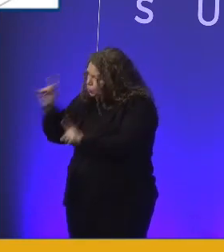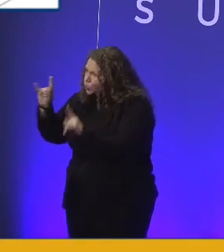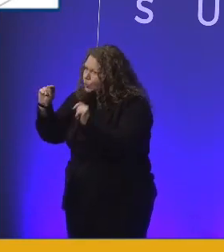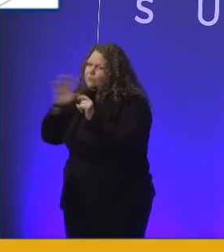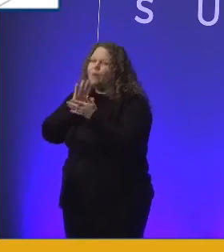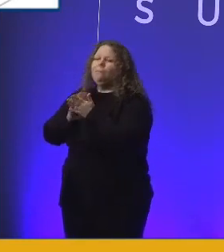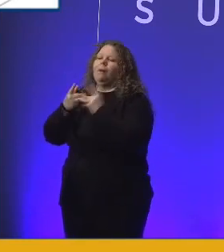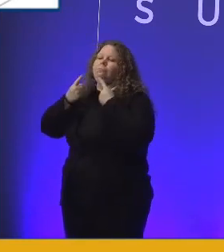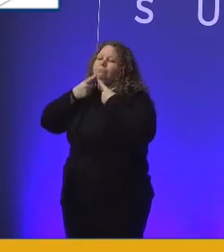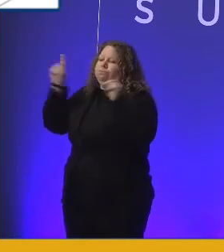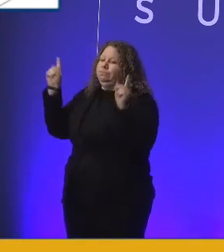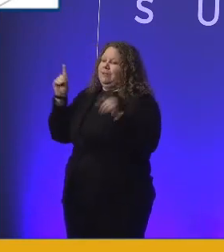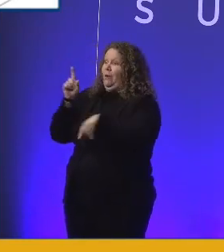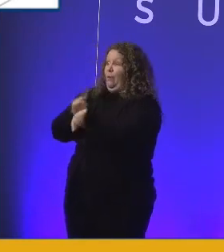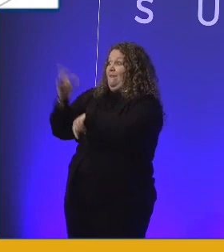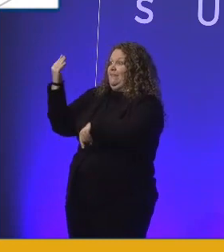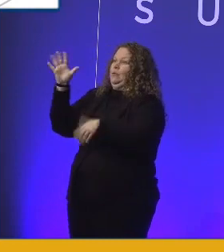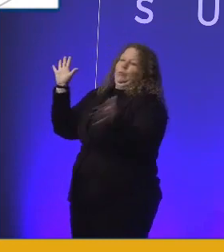Thank you so much.